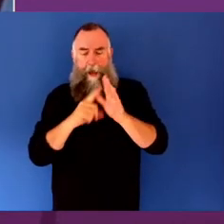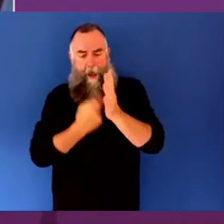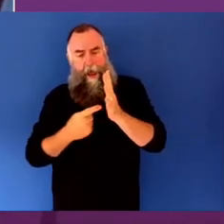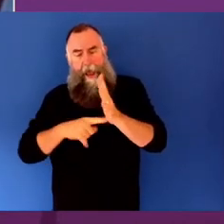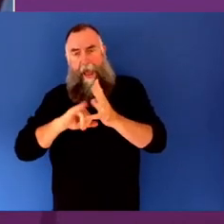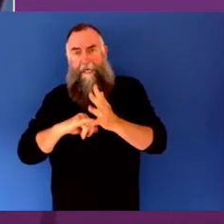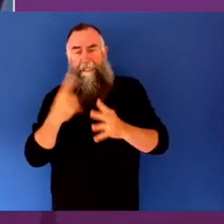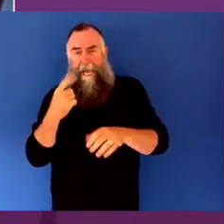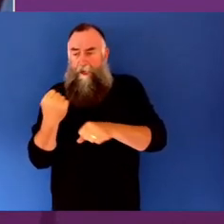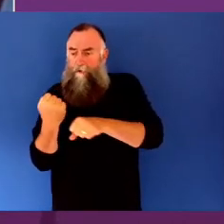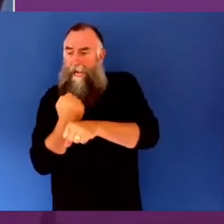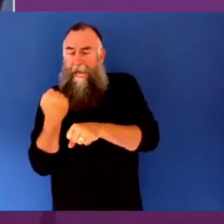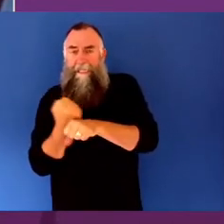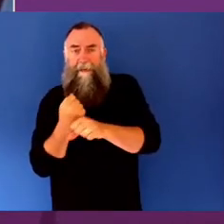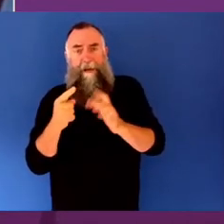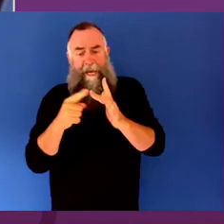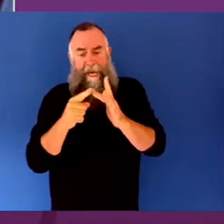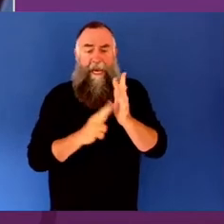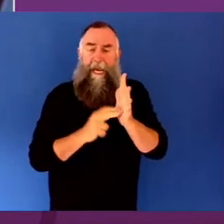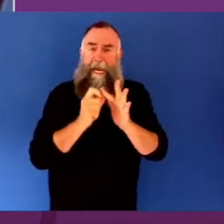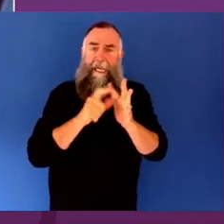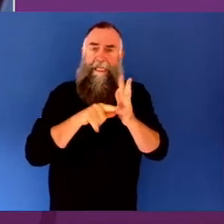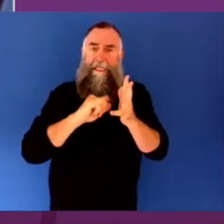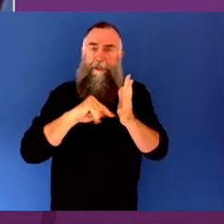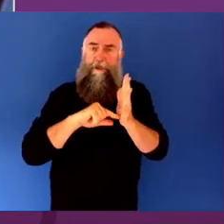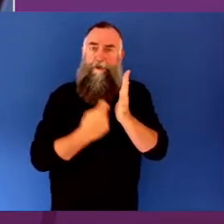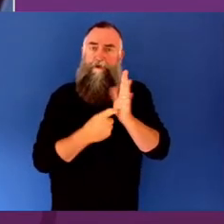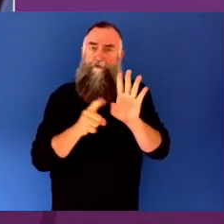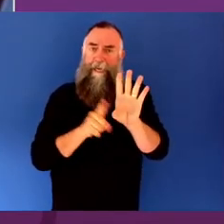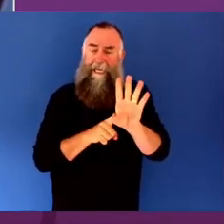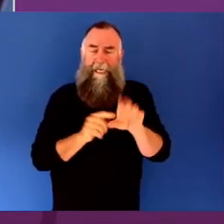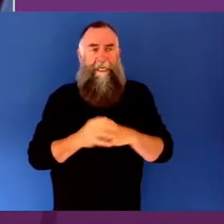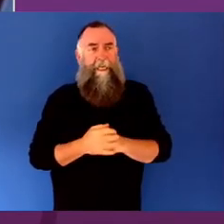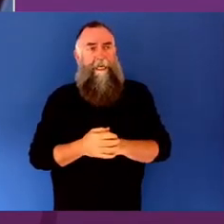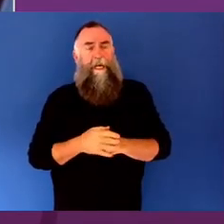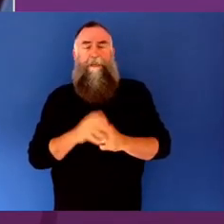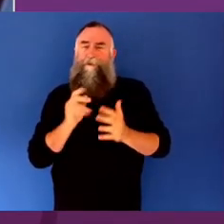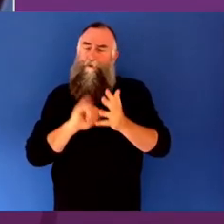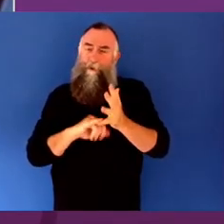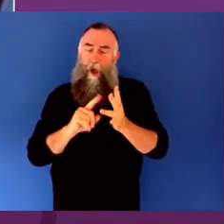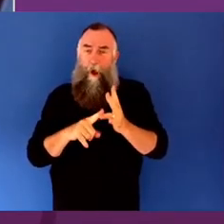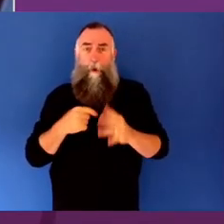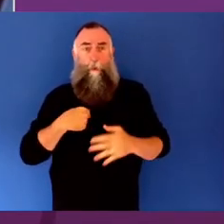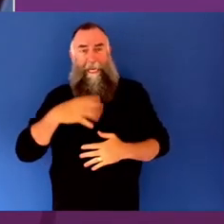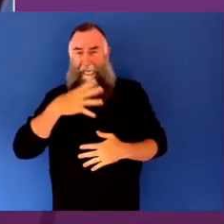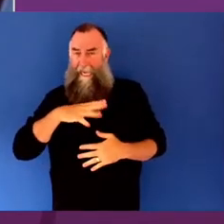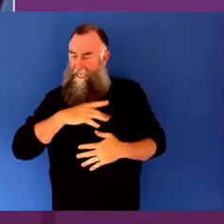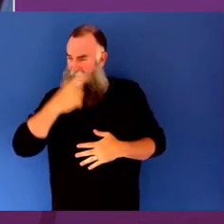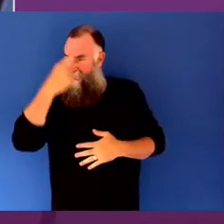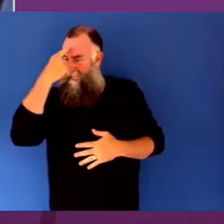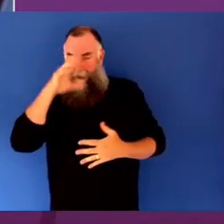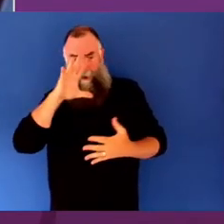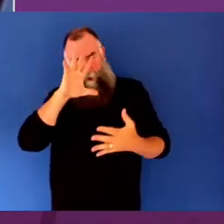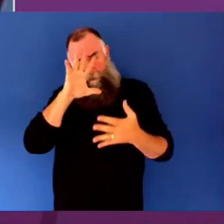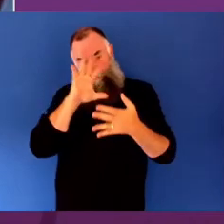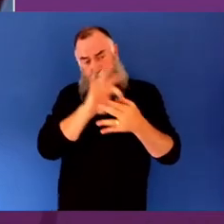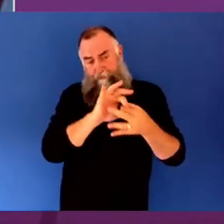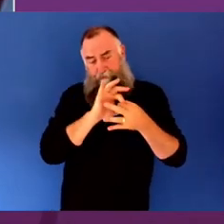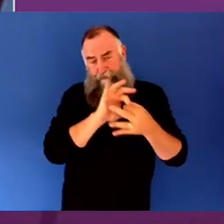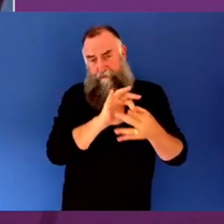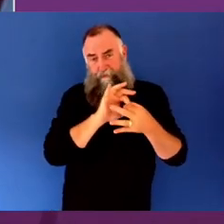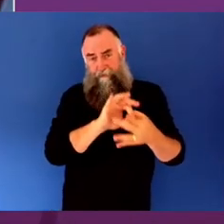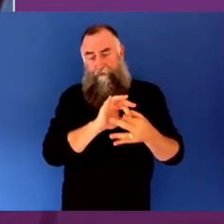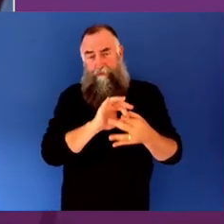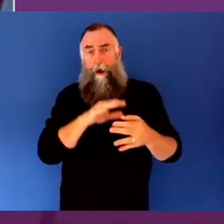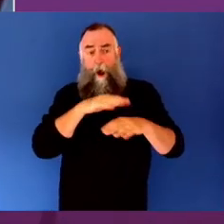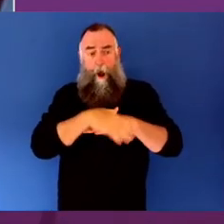because from that engagement, that intimacy together, I can lead them into a community where they